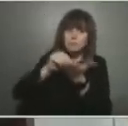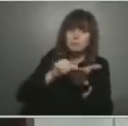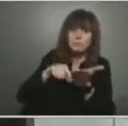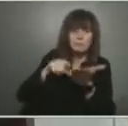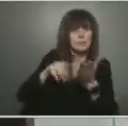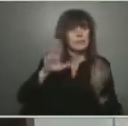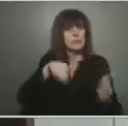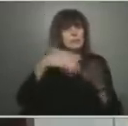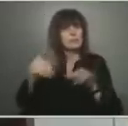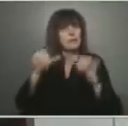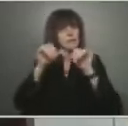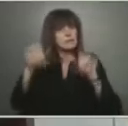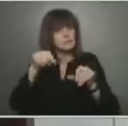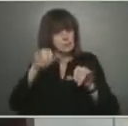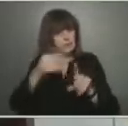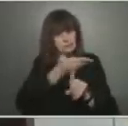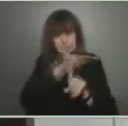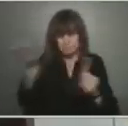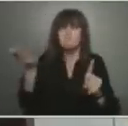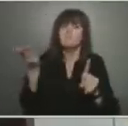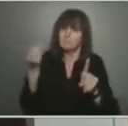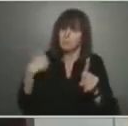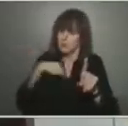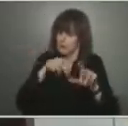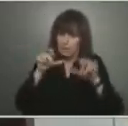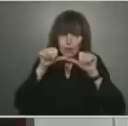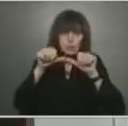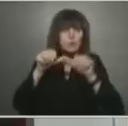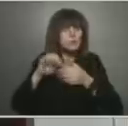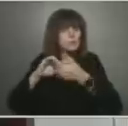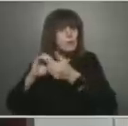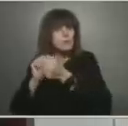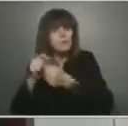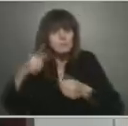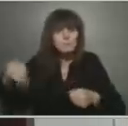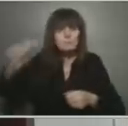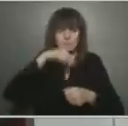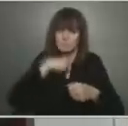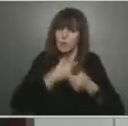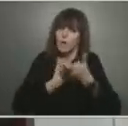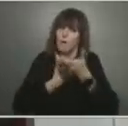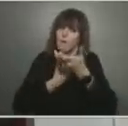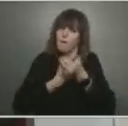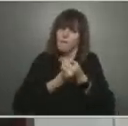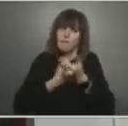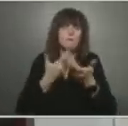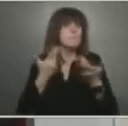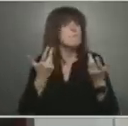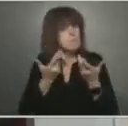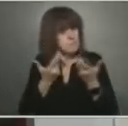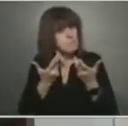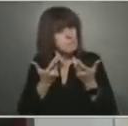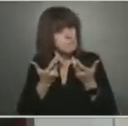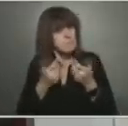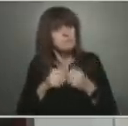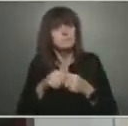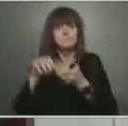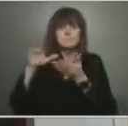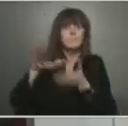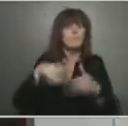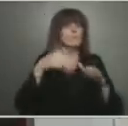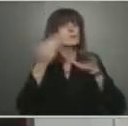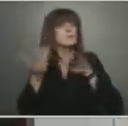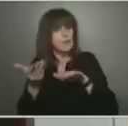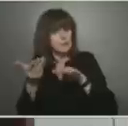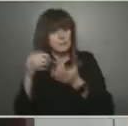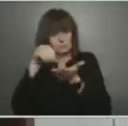At present, though, we're confident that the deaths are being documented as probably a